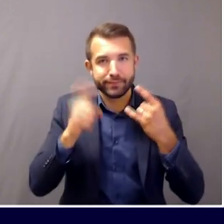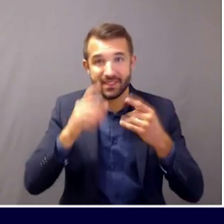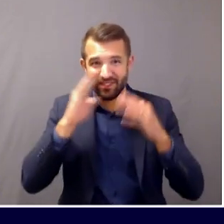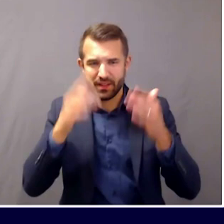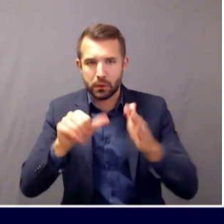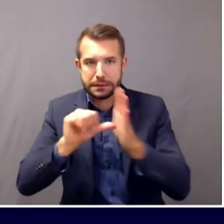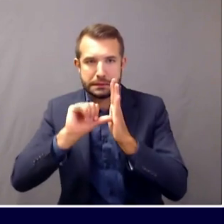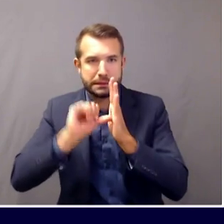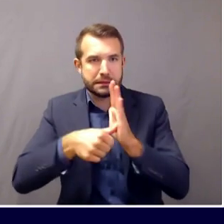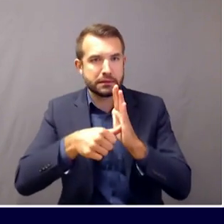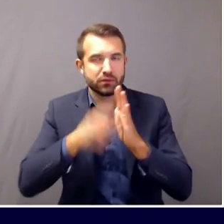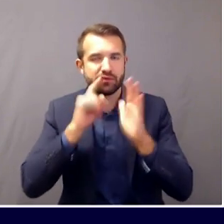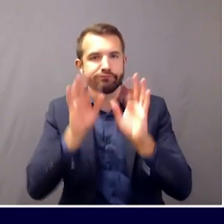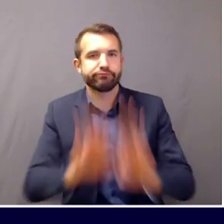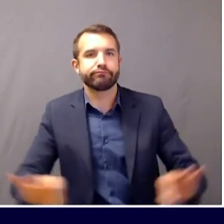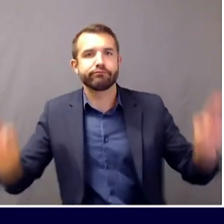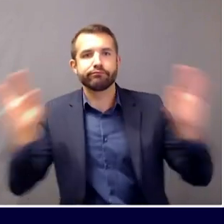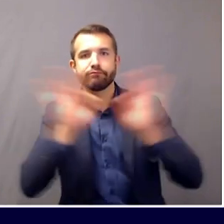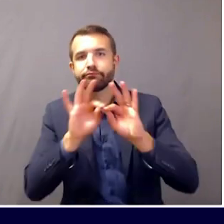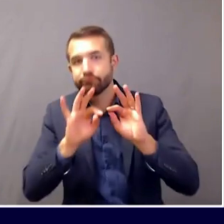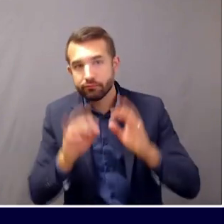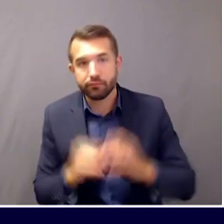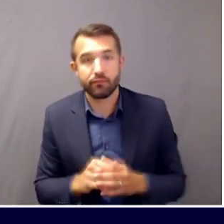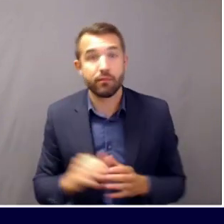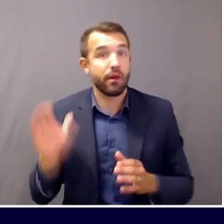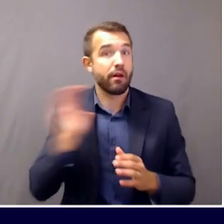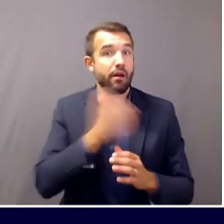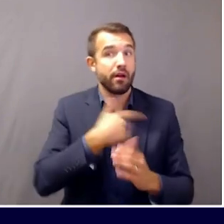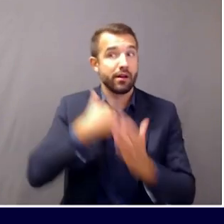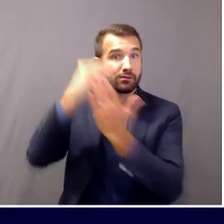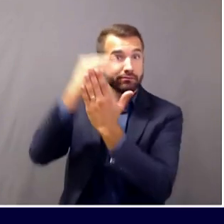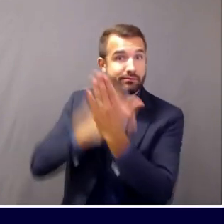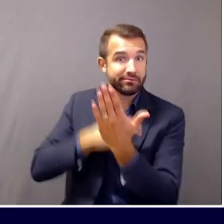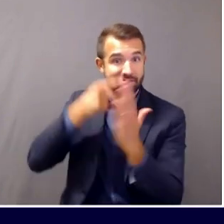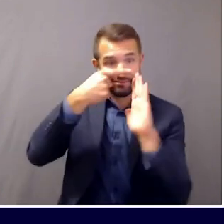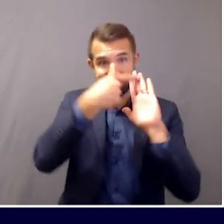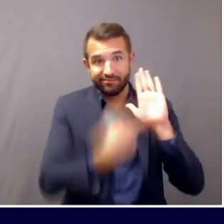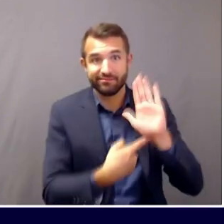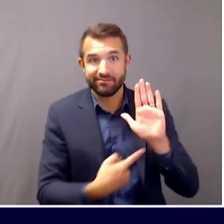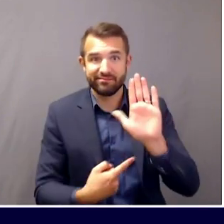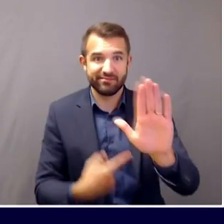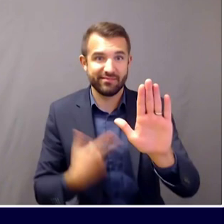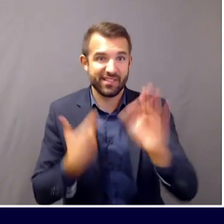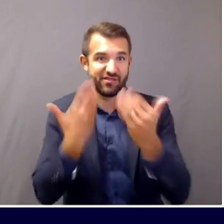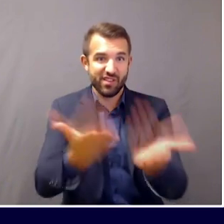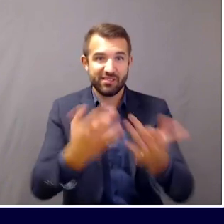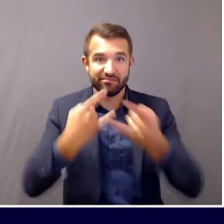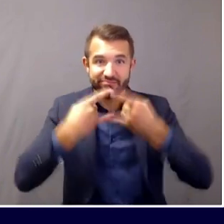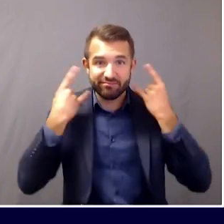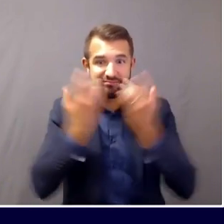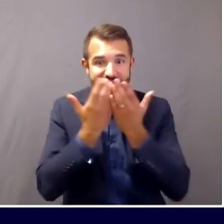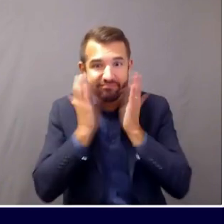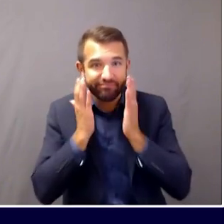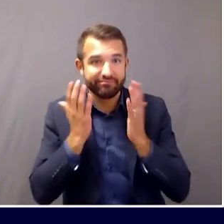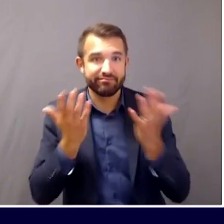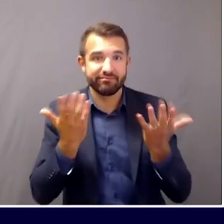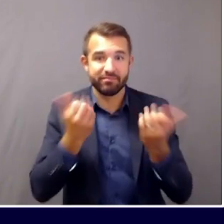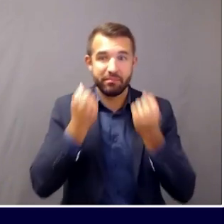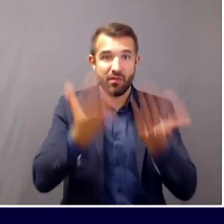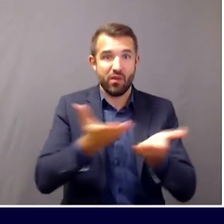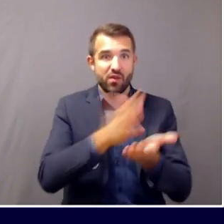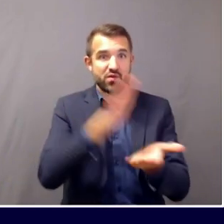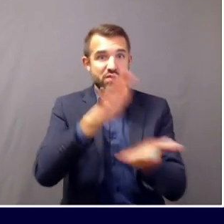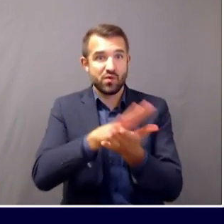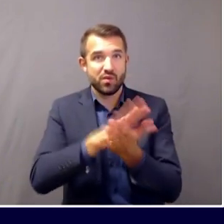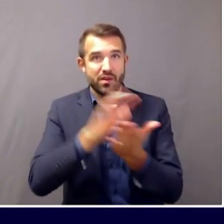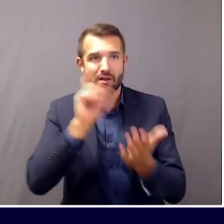really essential as is noted in our guidelines. That's what we've been working with schools on to fill as many of their orders. We've actually been working most